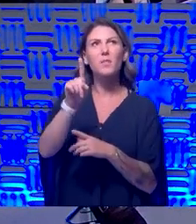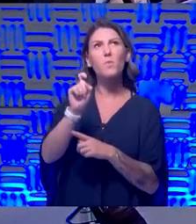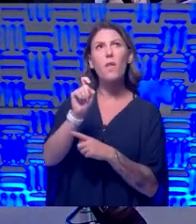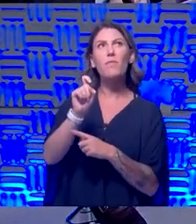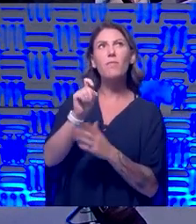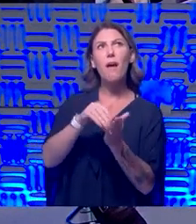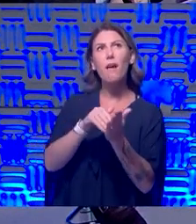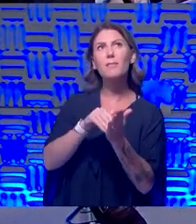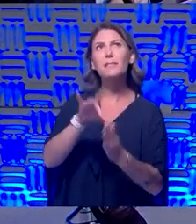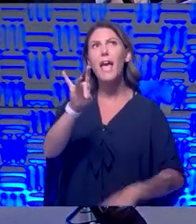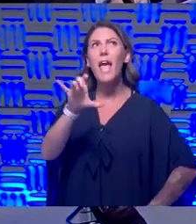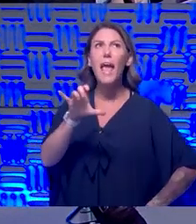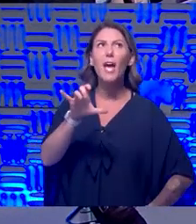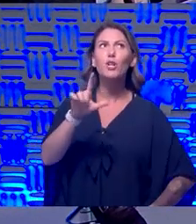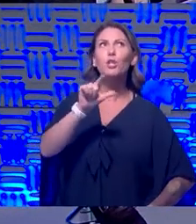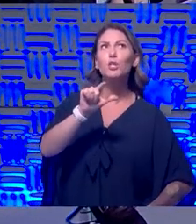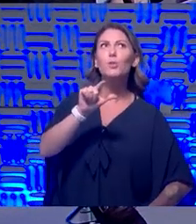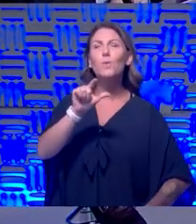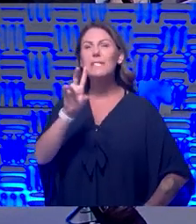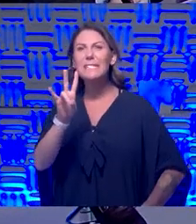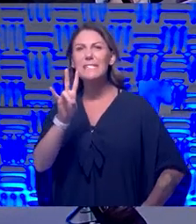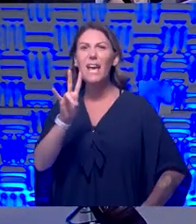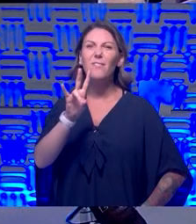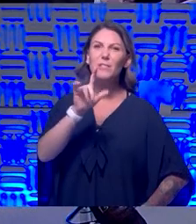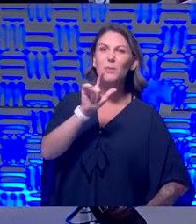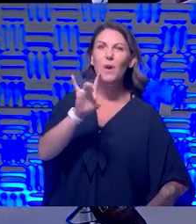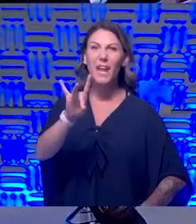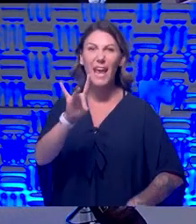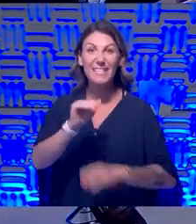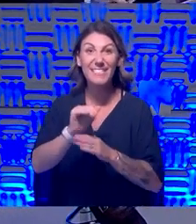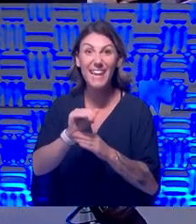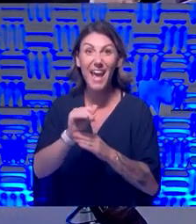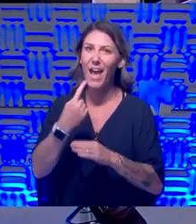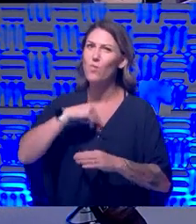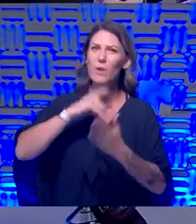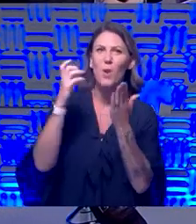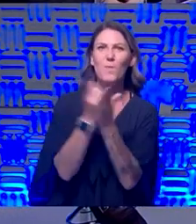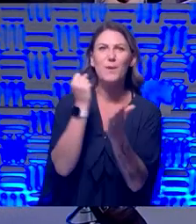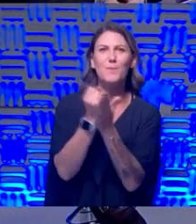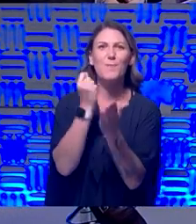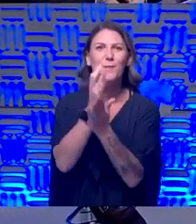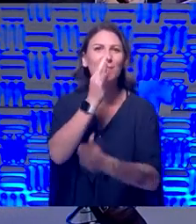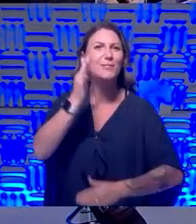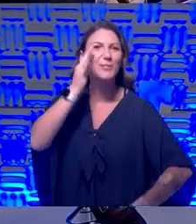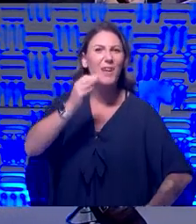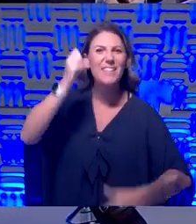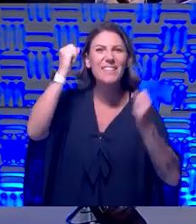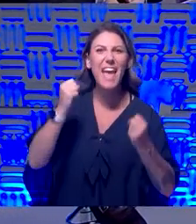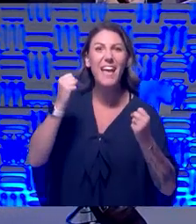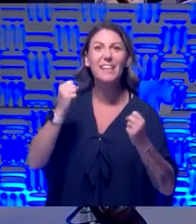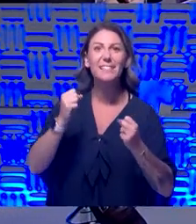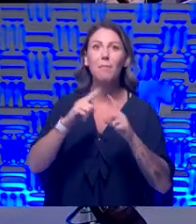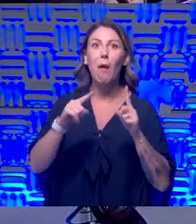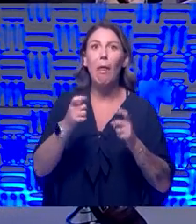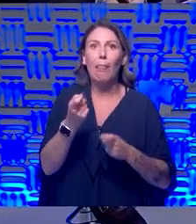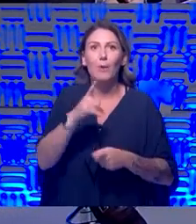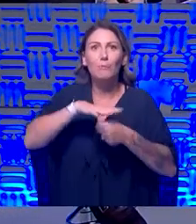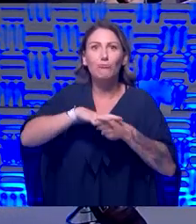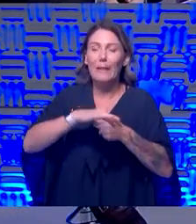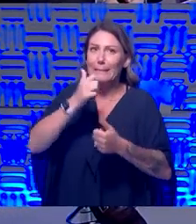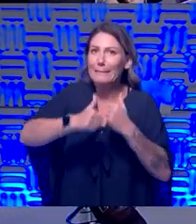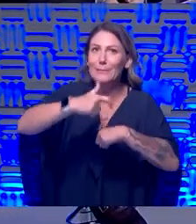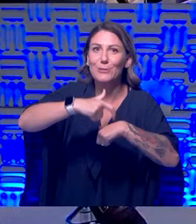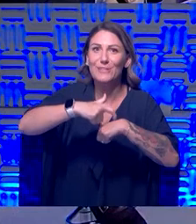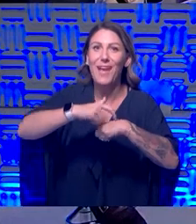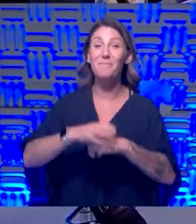far. And I'm sure it'll be 28 by tonight. And the good news is we keep winning. That's so great. It's awesome. But I'm still a little stressed every time. Okay.